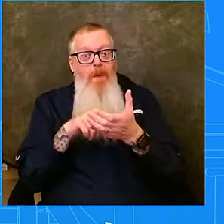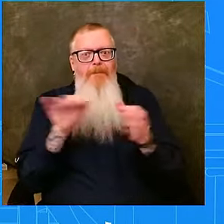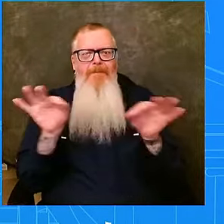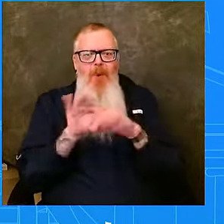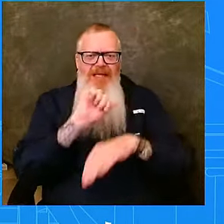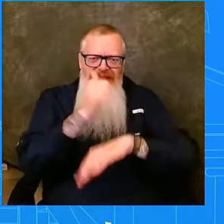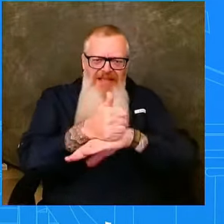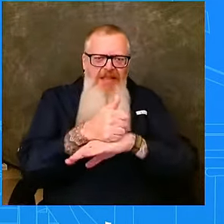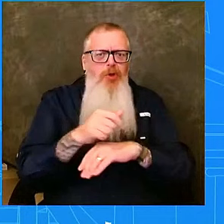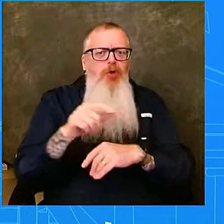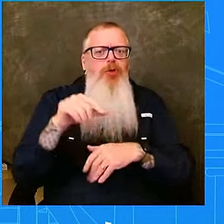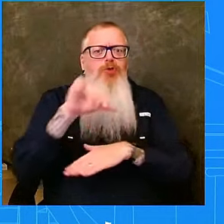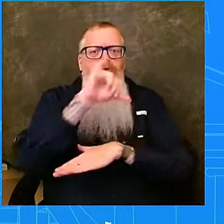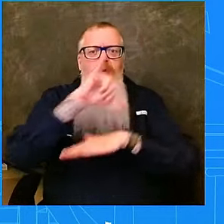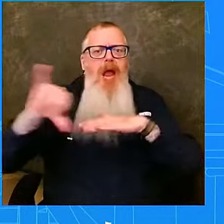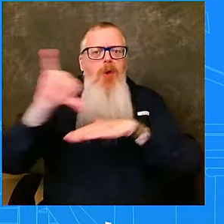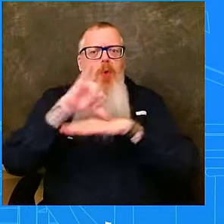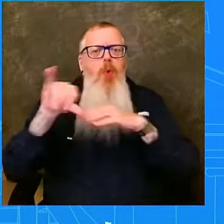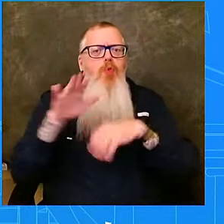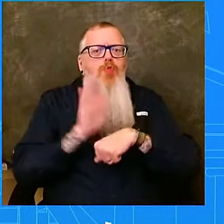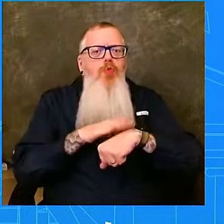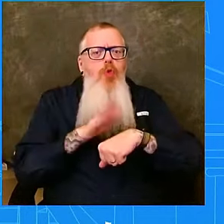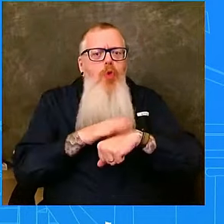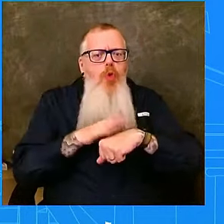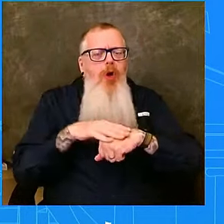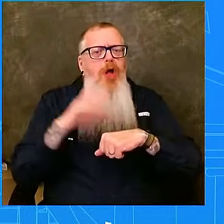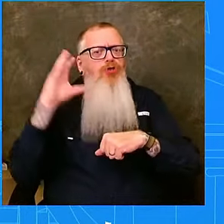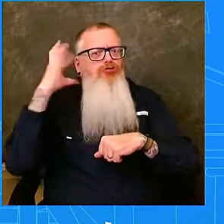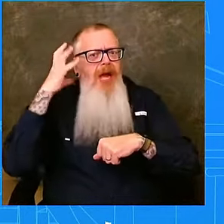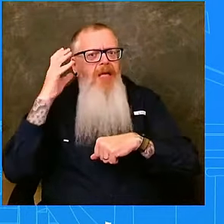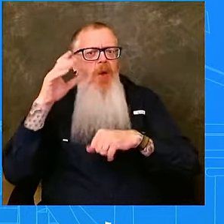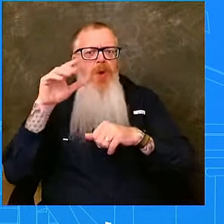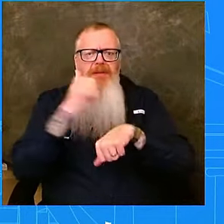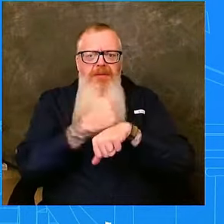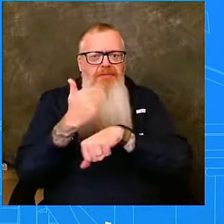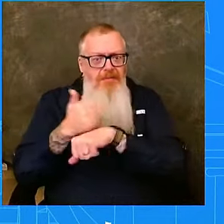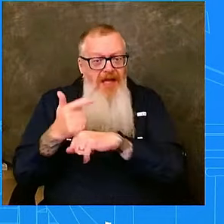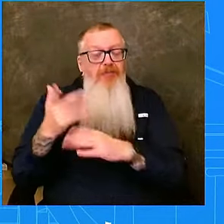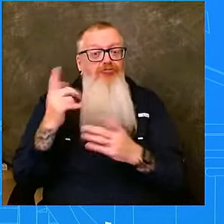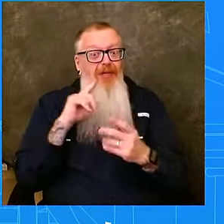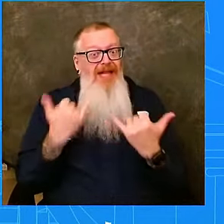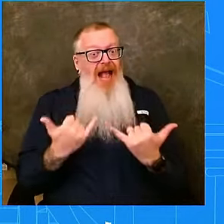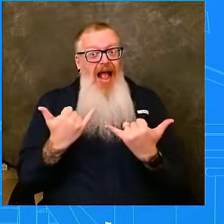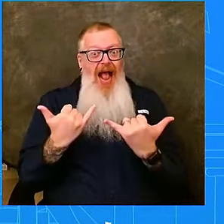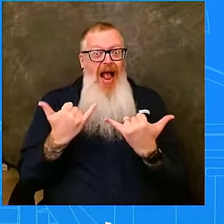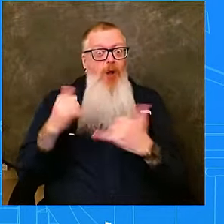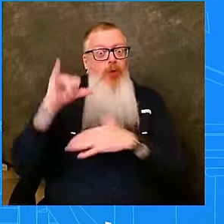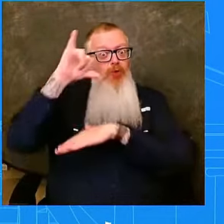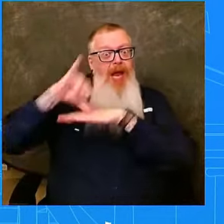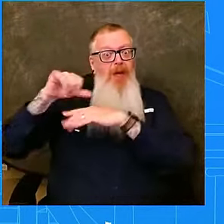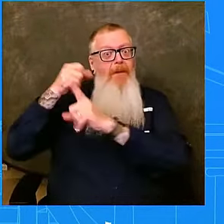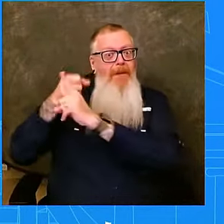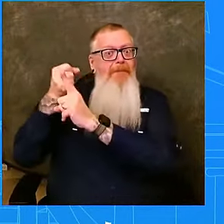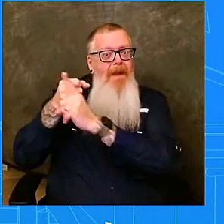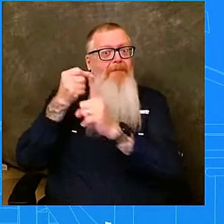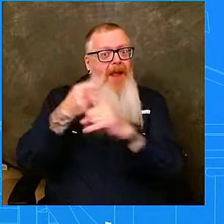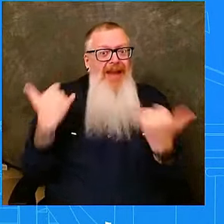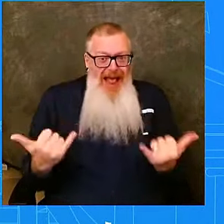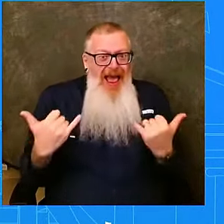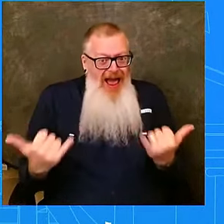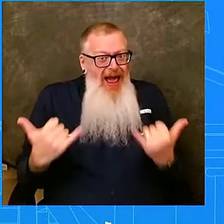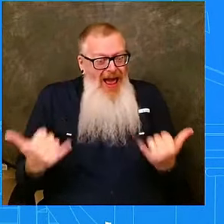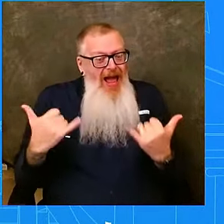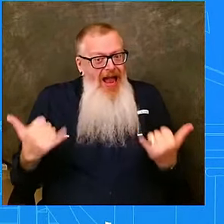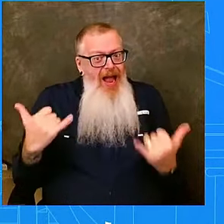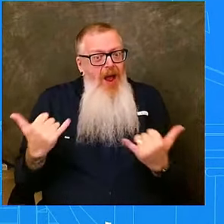tornadoes that are happening now. You need to seek shelter immediately. I have also been in contact with Governor DeSantis,